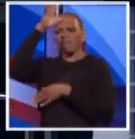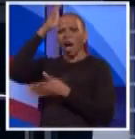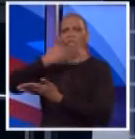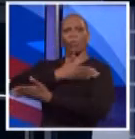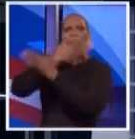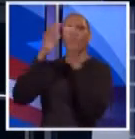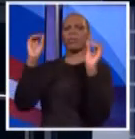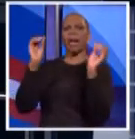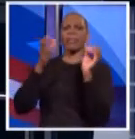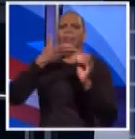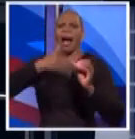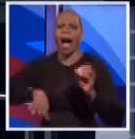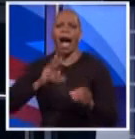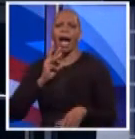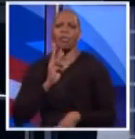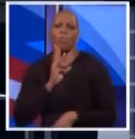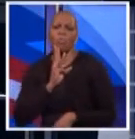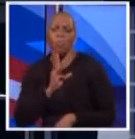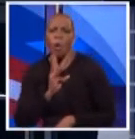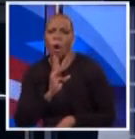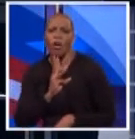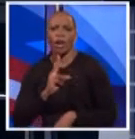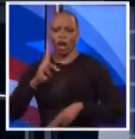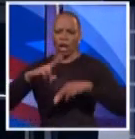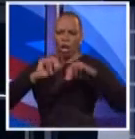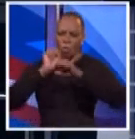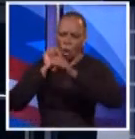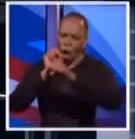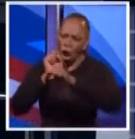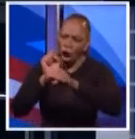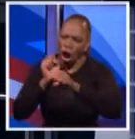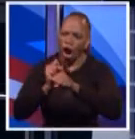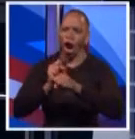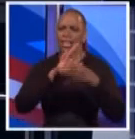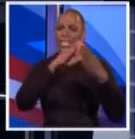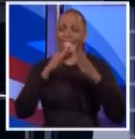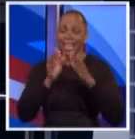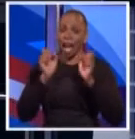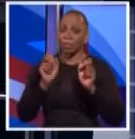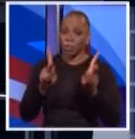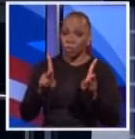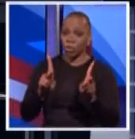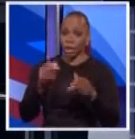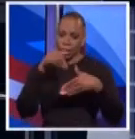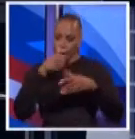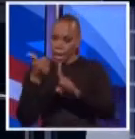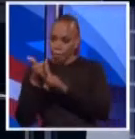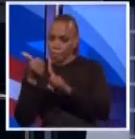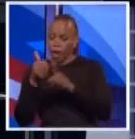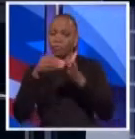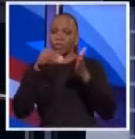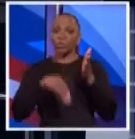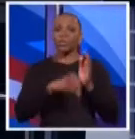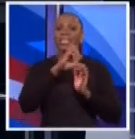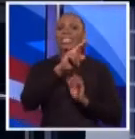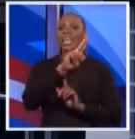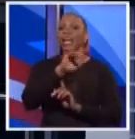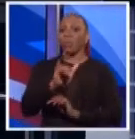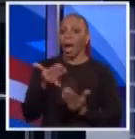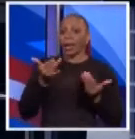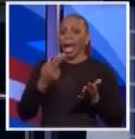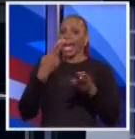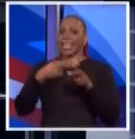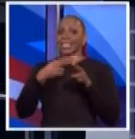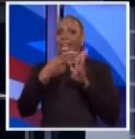water. He's built buildings. He worked hard in a city that gave him opportunity. He went to CCNY, which is why his name is now in the architecture building there,